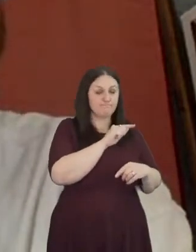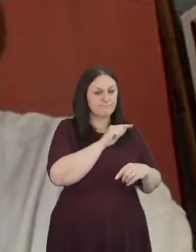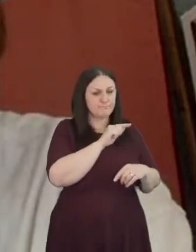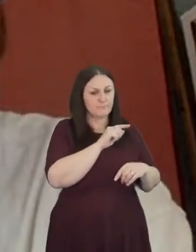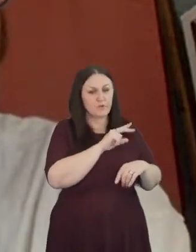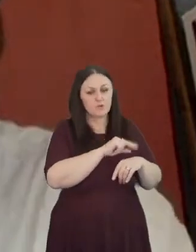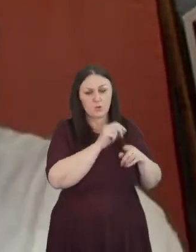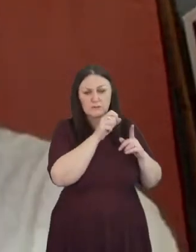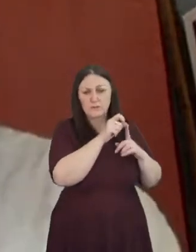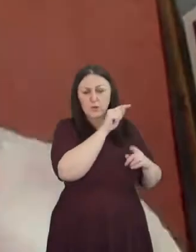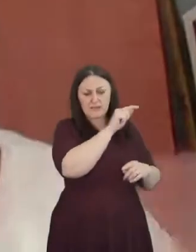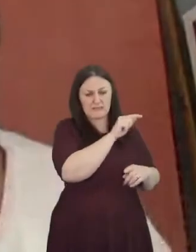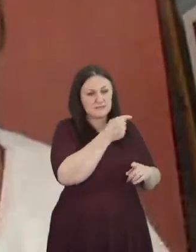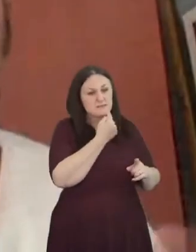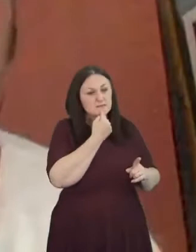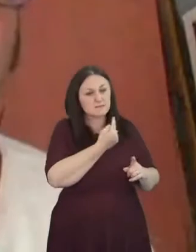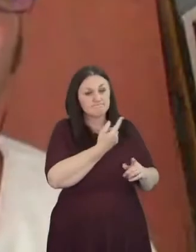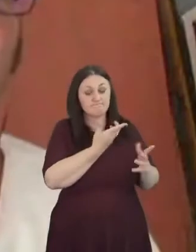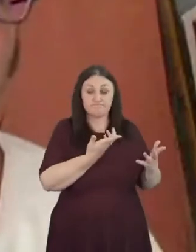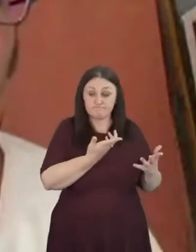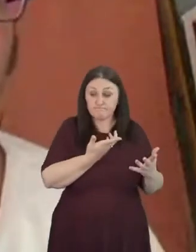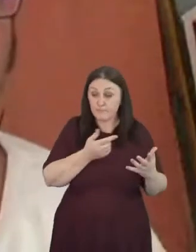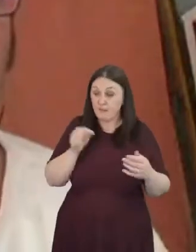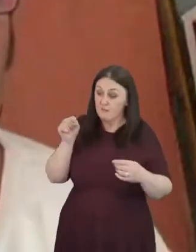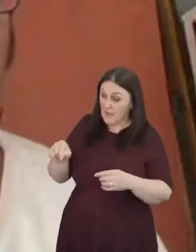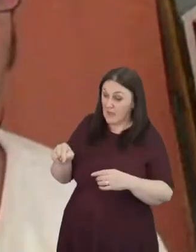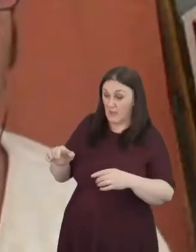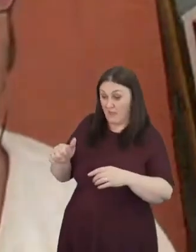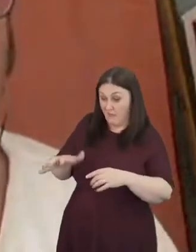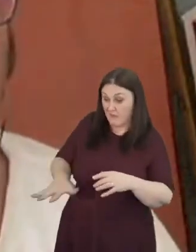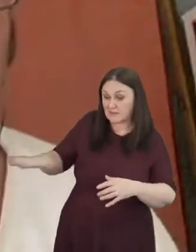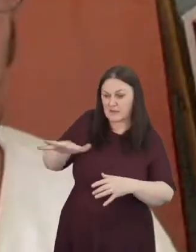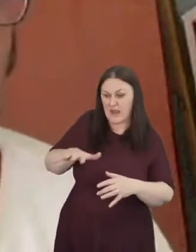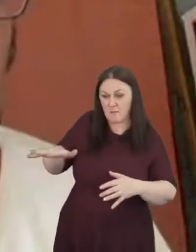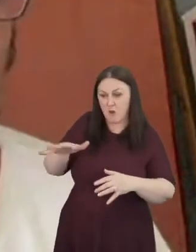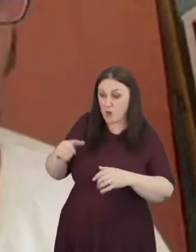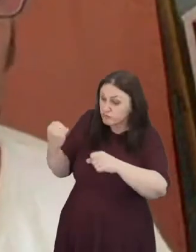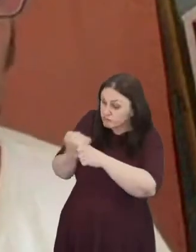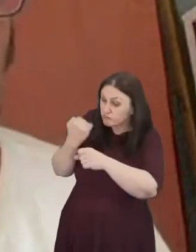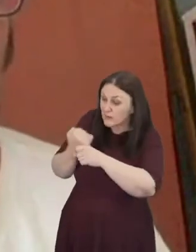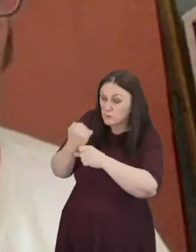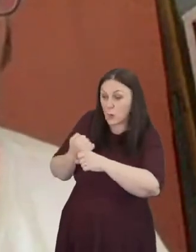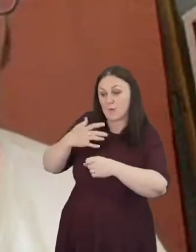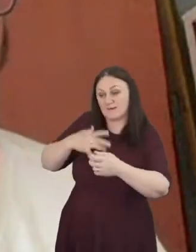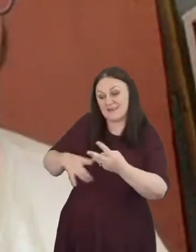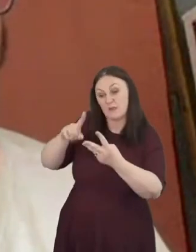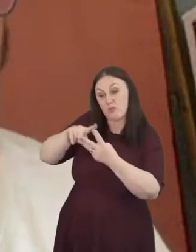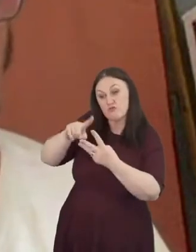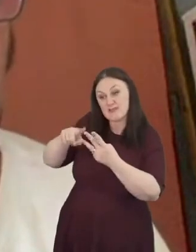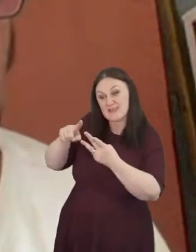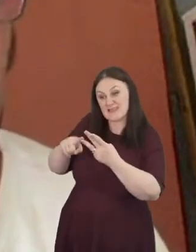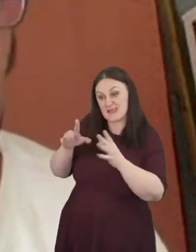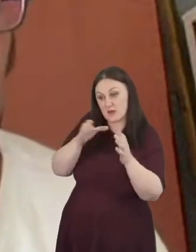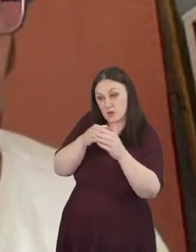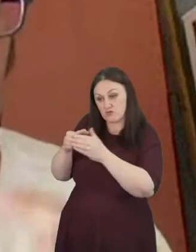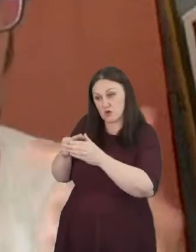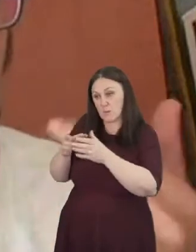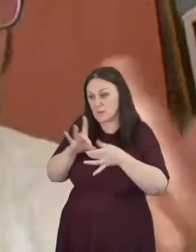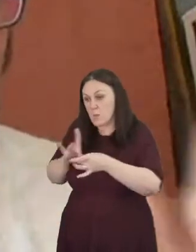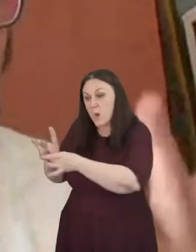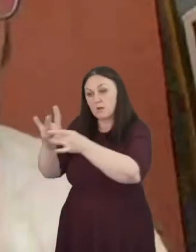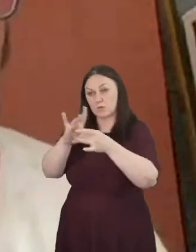has talked about is how that restoring a neighborhood takes three groups of people working together and he